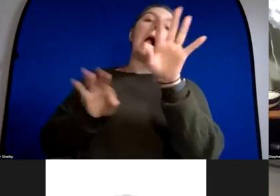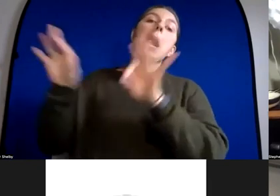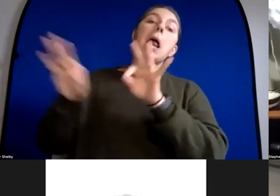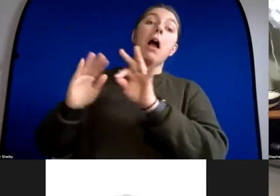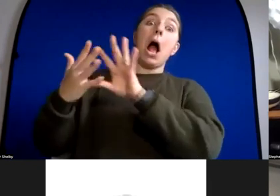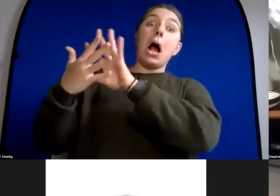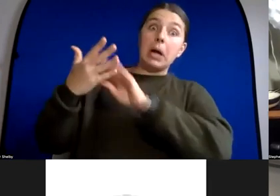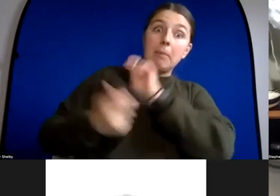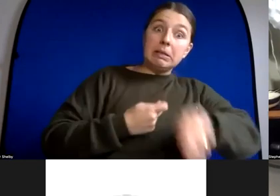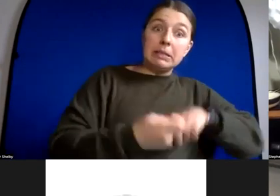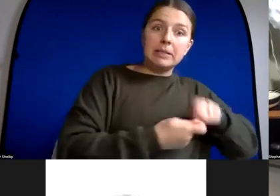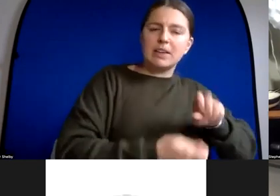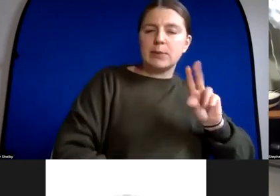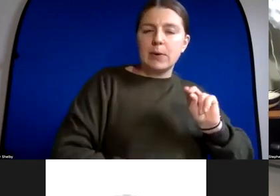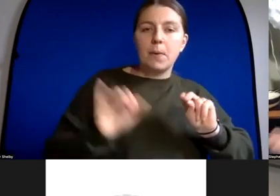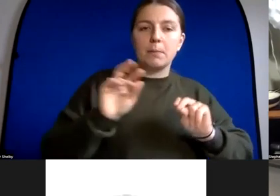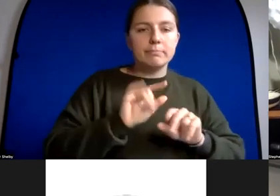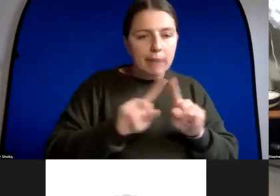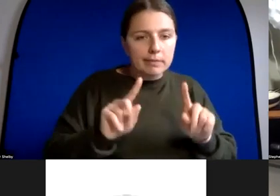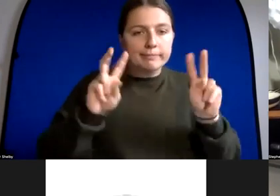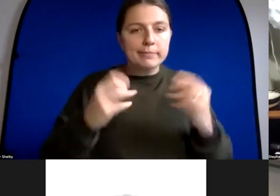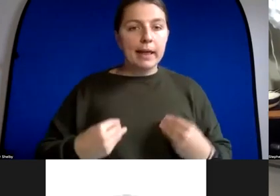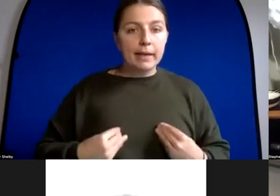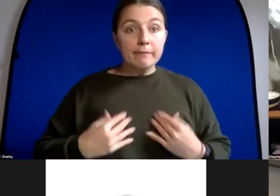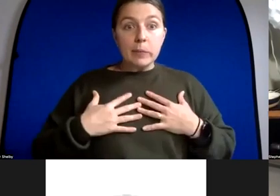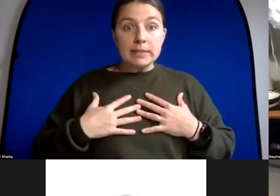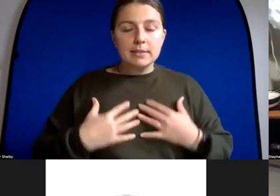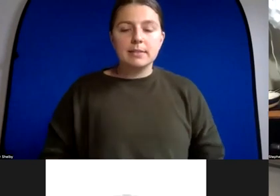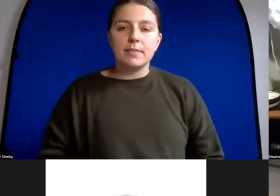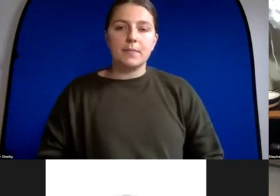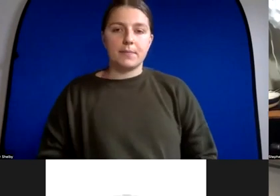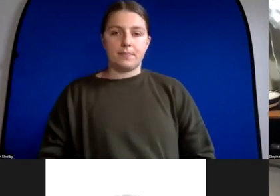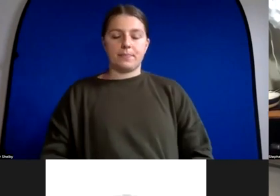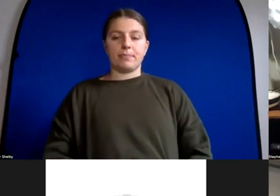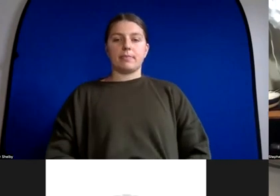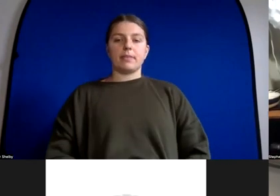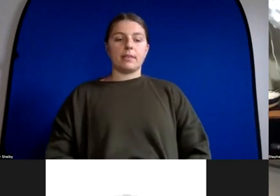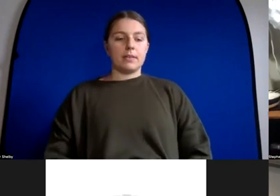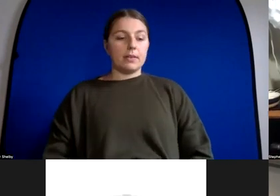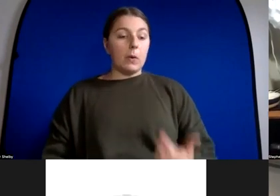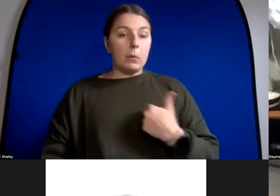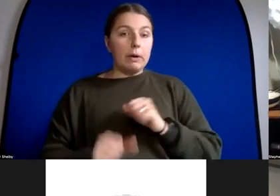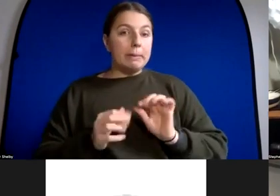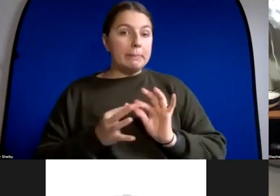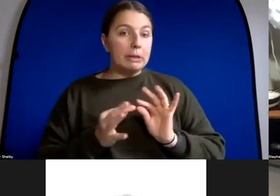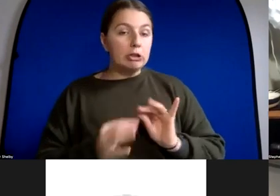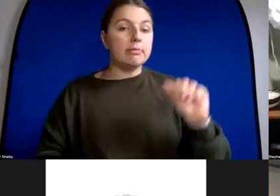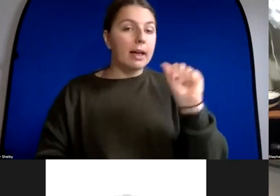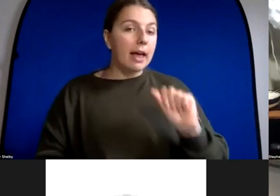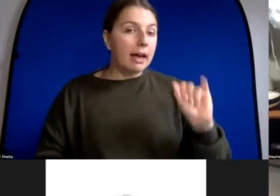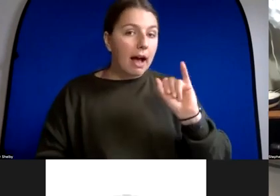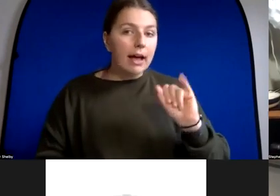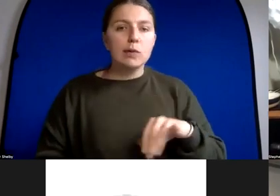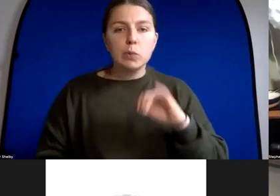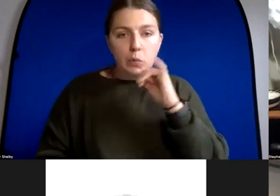so if we say well the ai is wrong unethical uh is legal legally